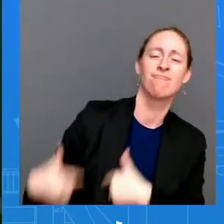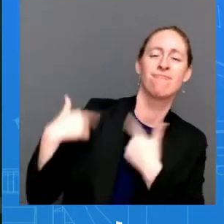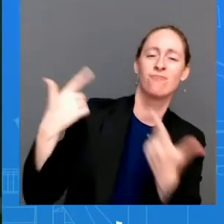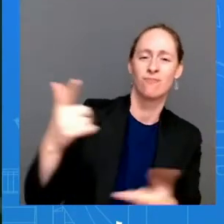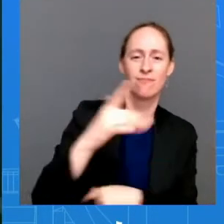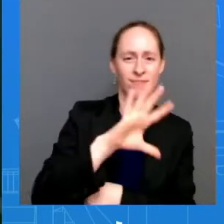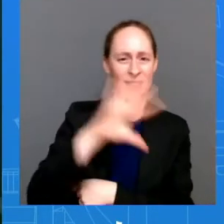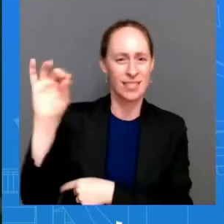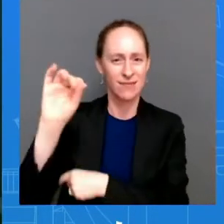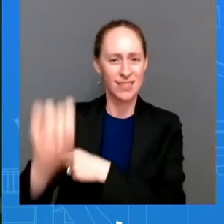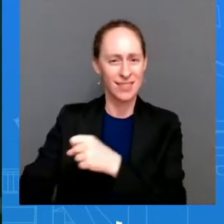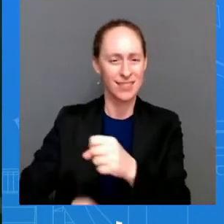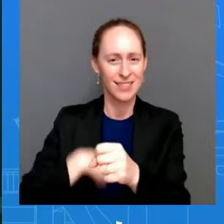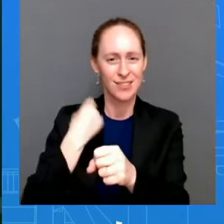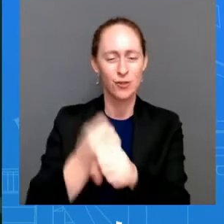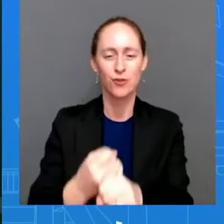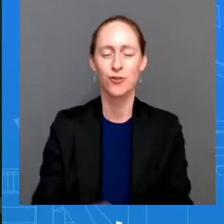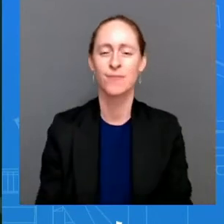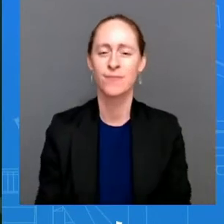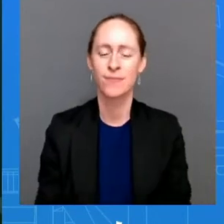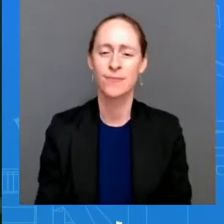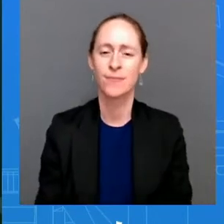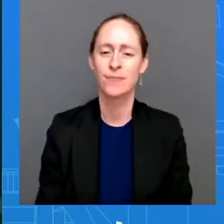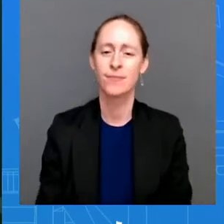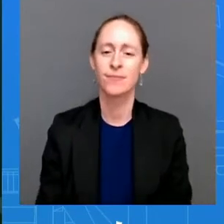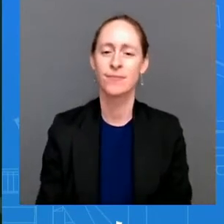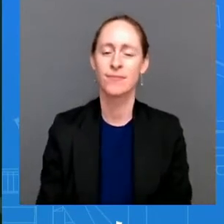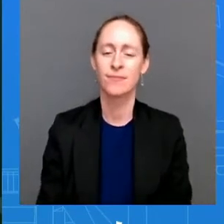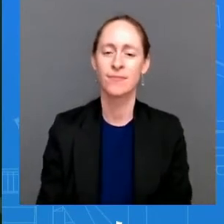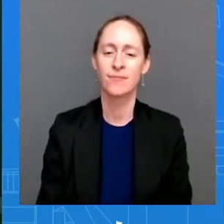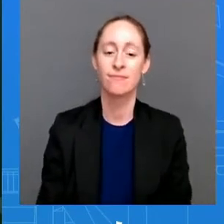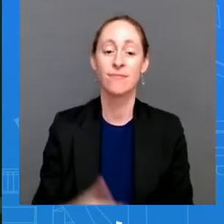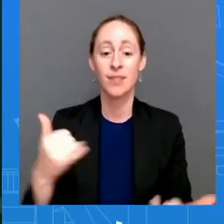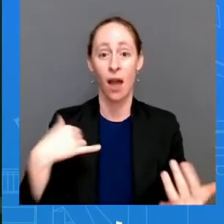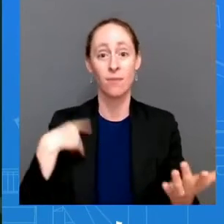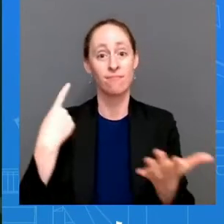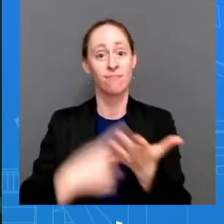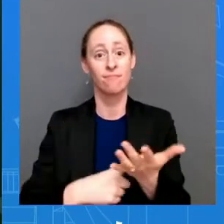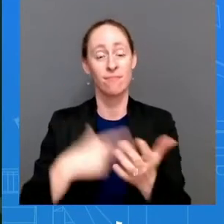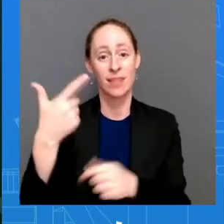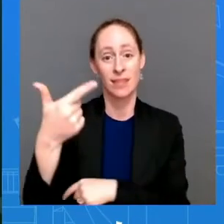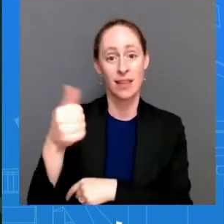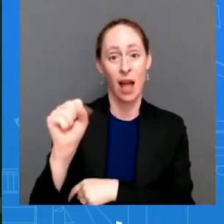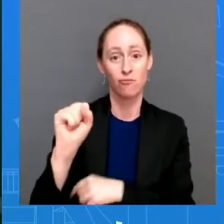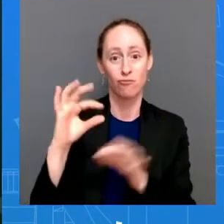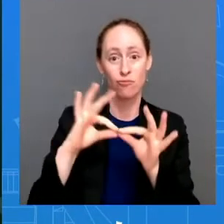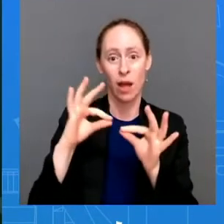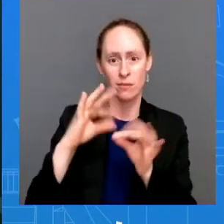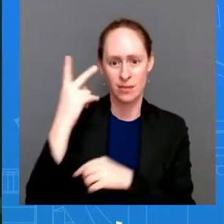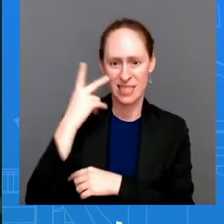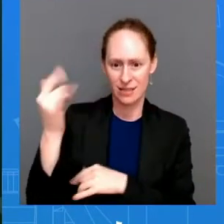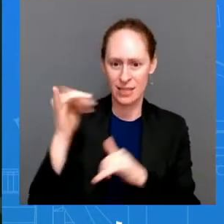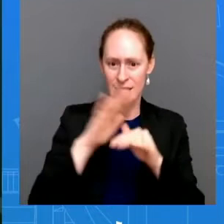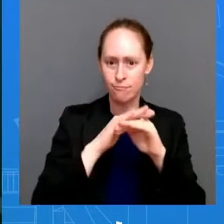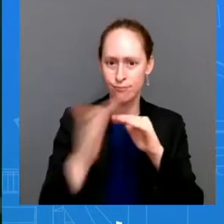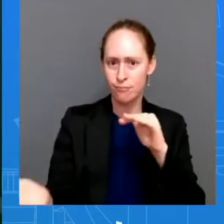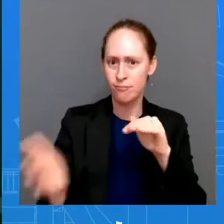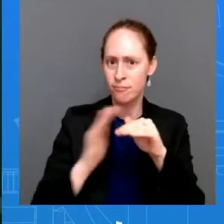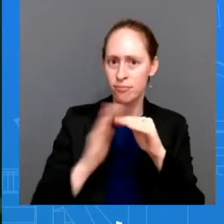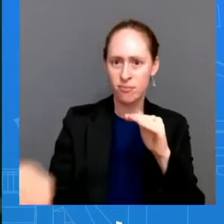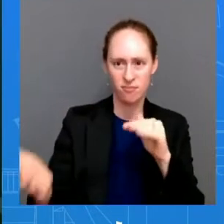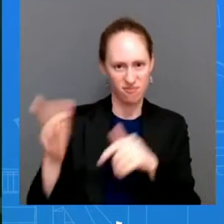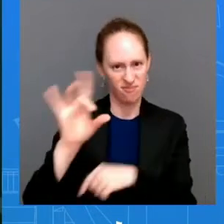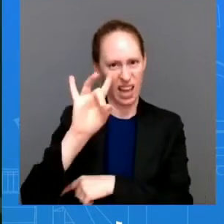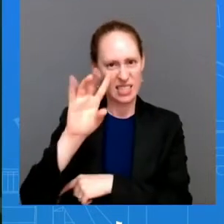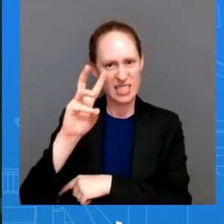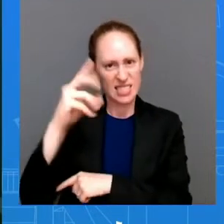prices are now down 86 cents a gallon from their june peak saving american families with two cars on average over 90